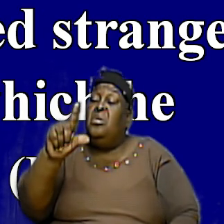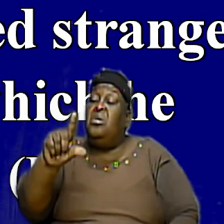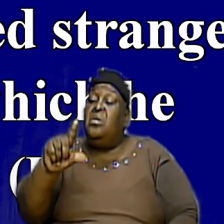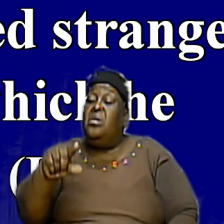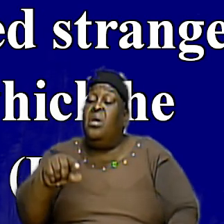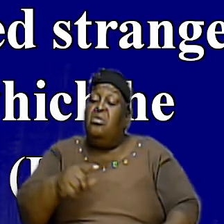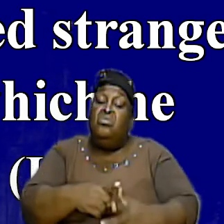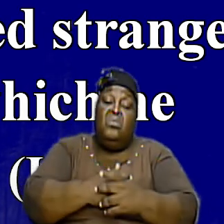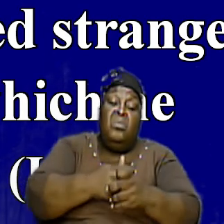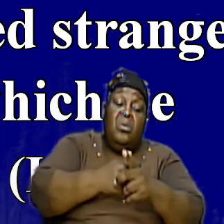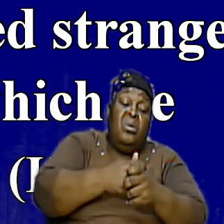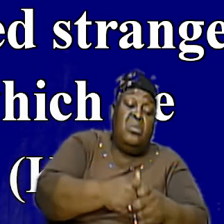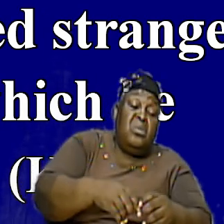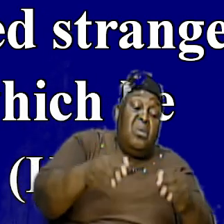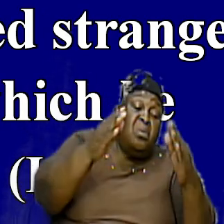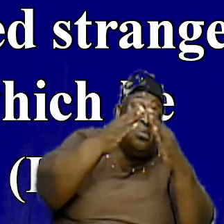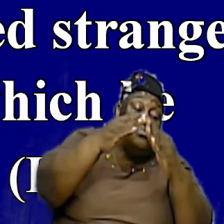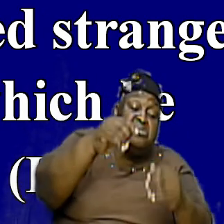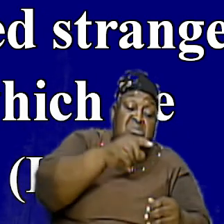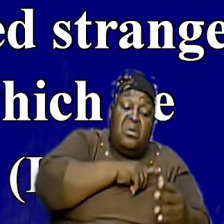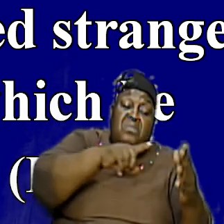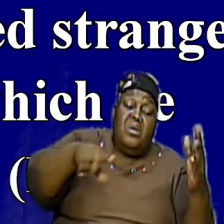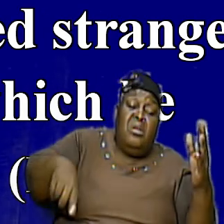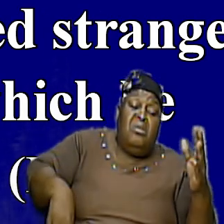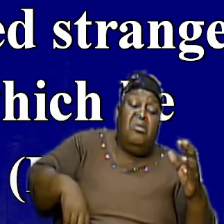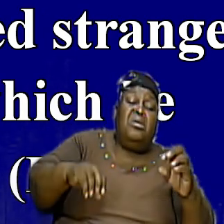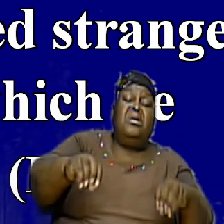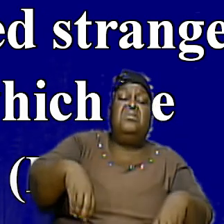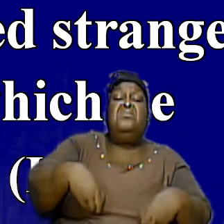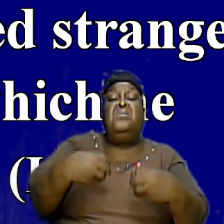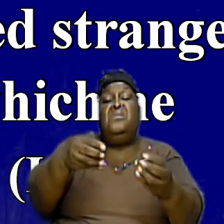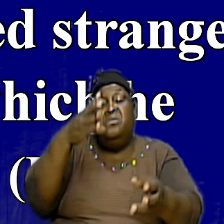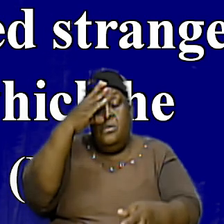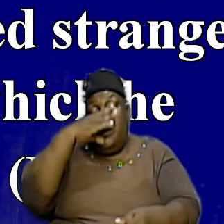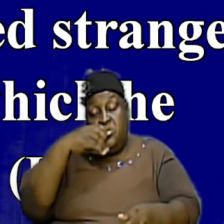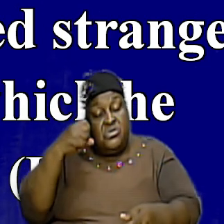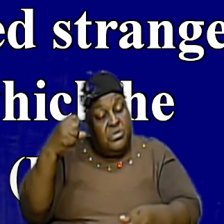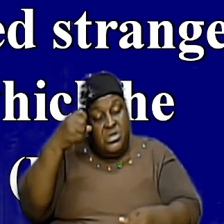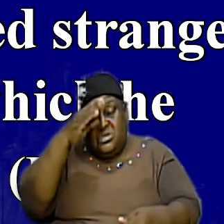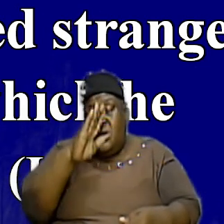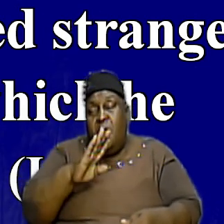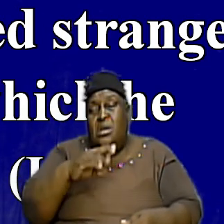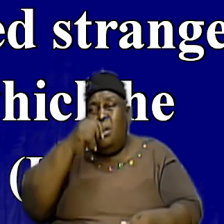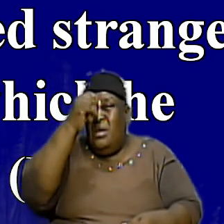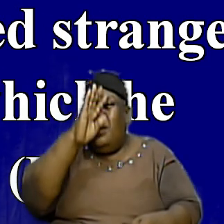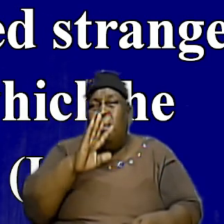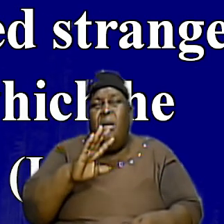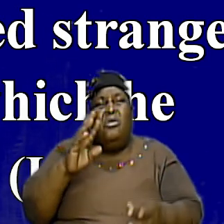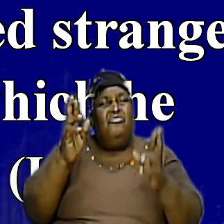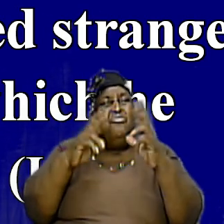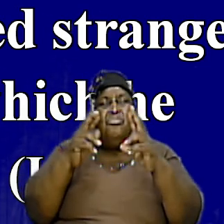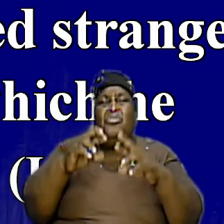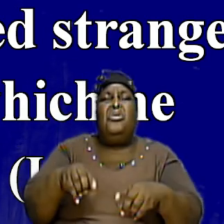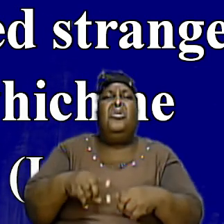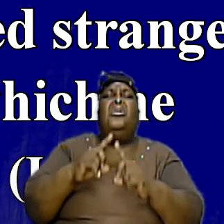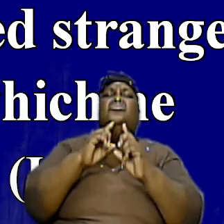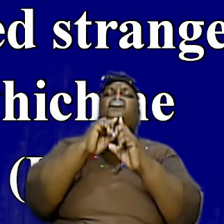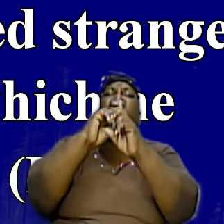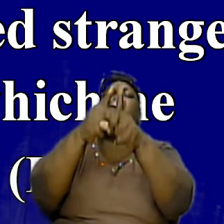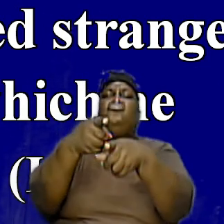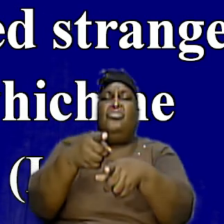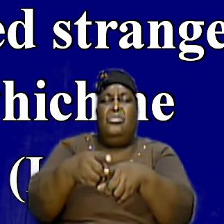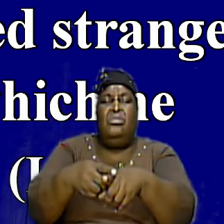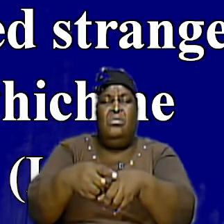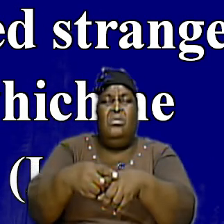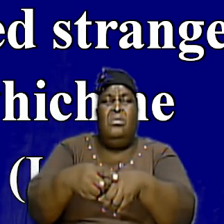the house of the Lord and offer that fire God already given instruction I'm telling us that when it comes to the word